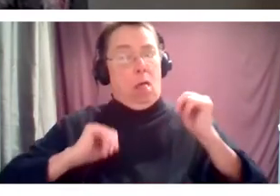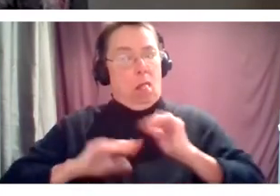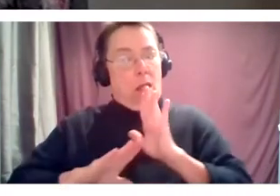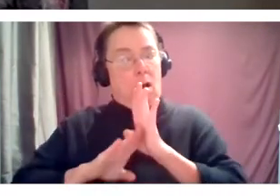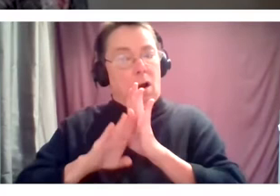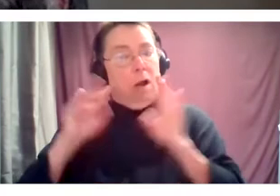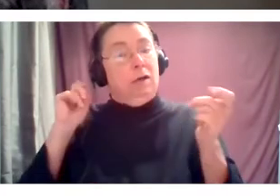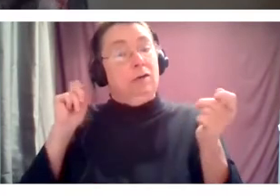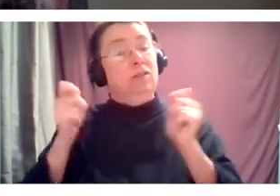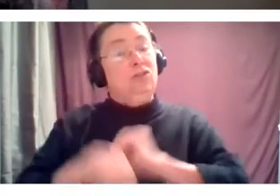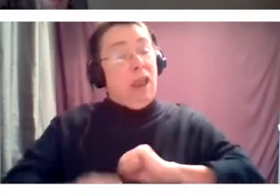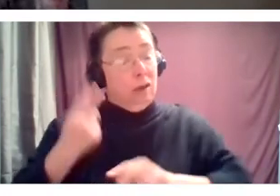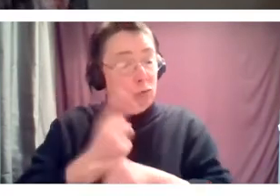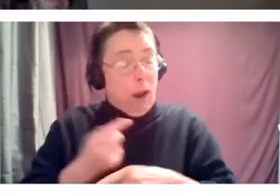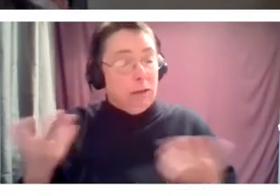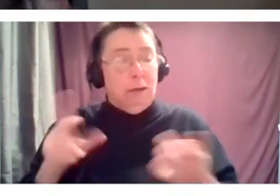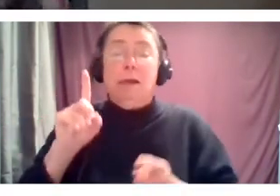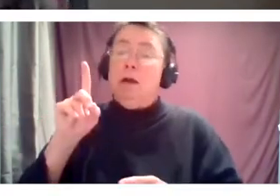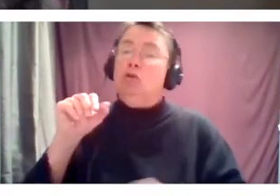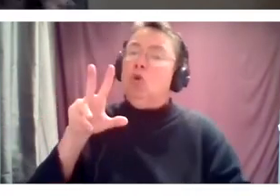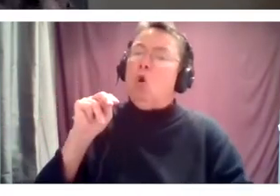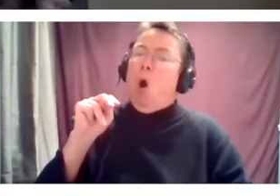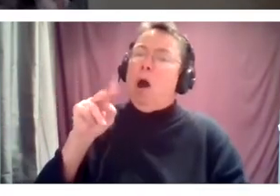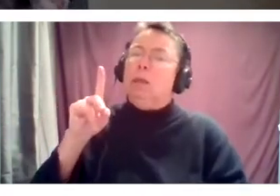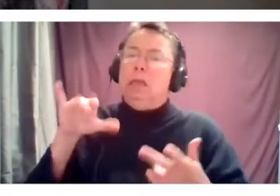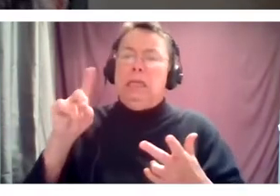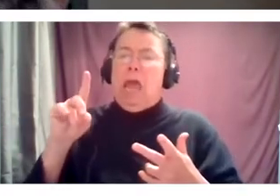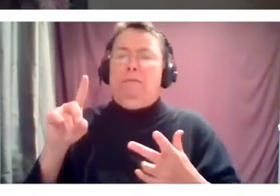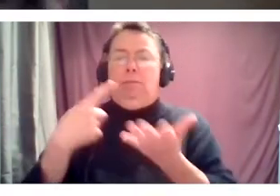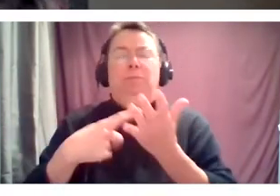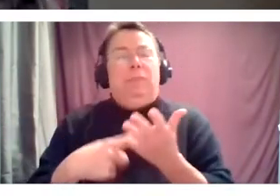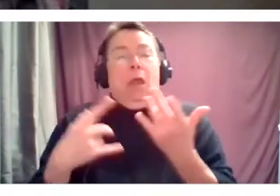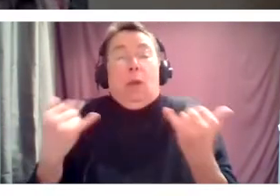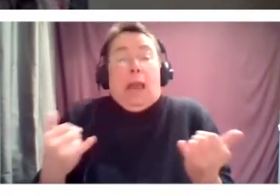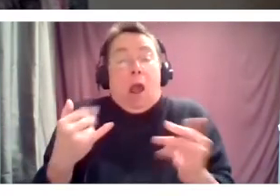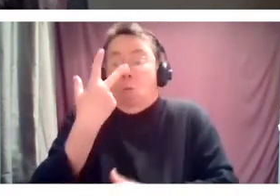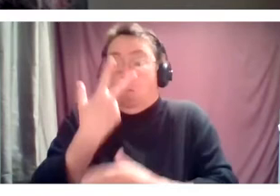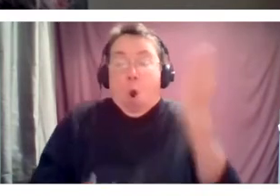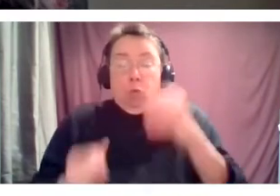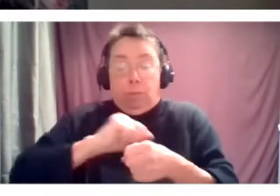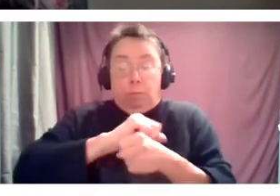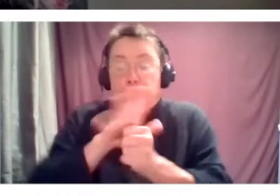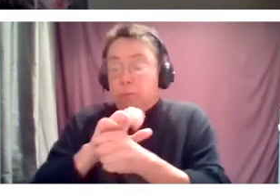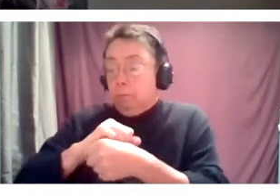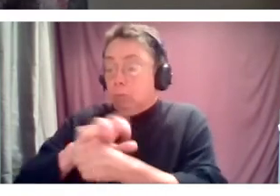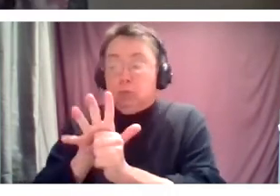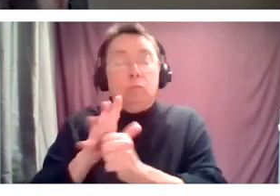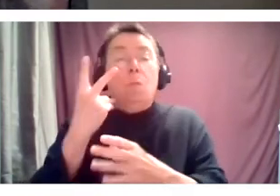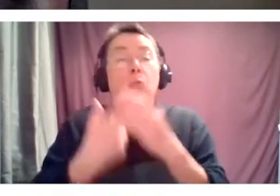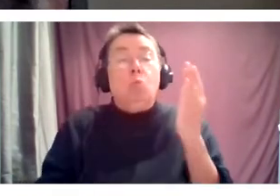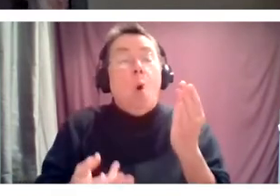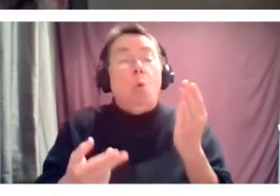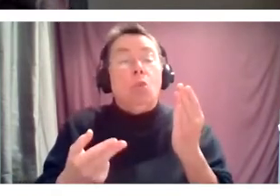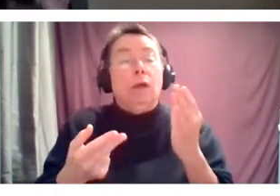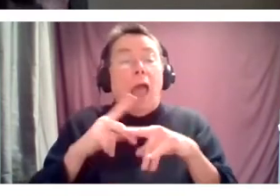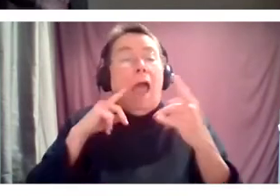Don and David already talked about, we're in a twin pandemic right now. And they are interdependent.